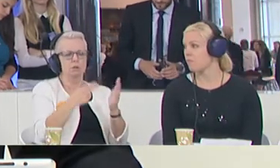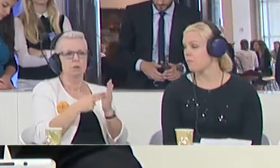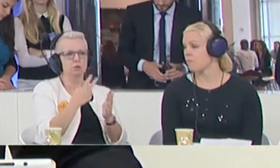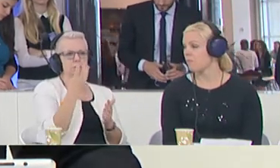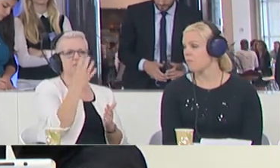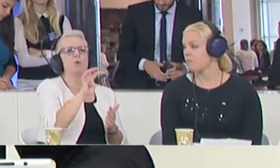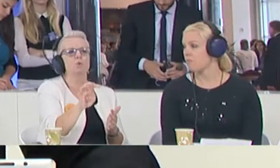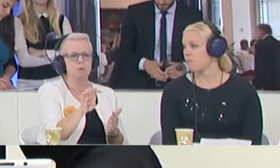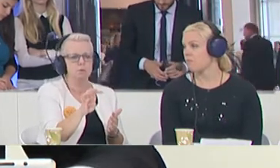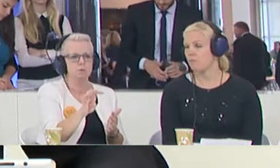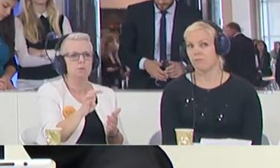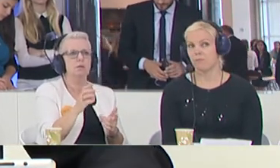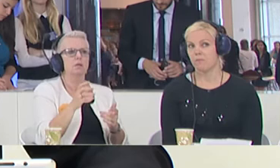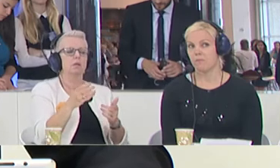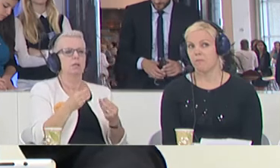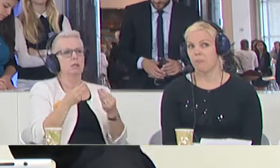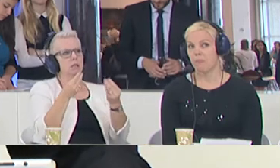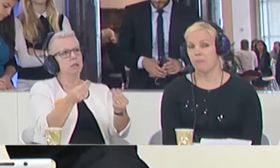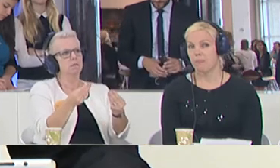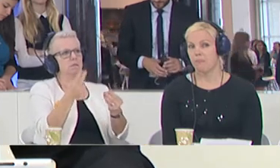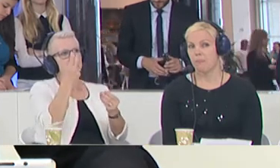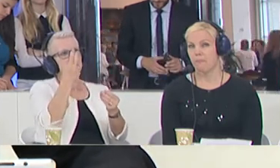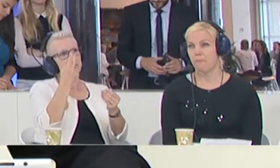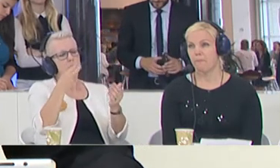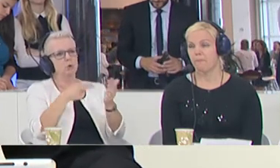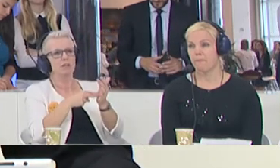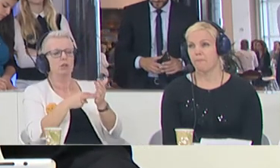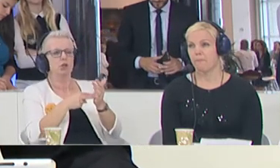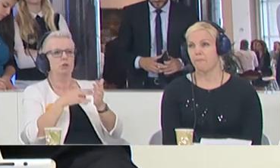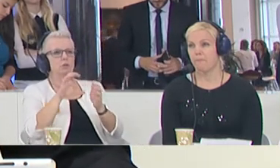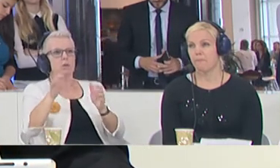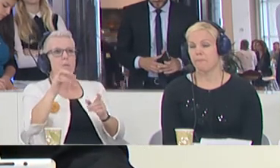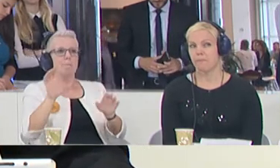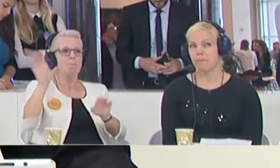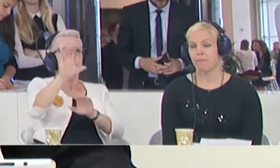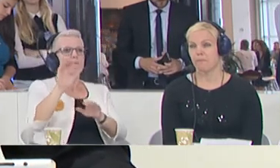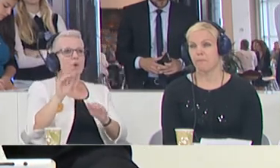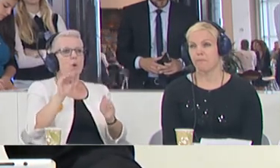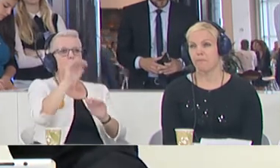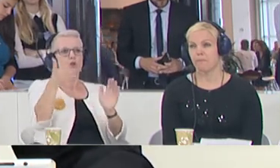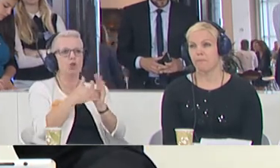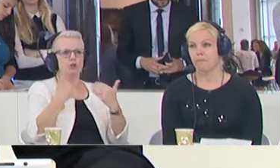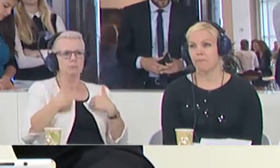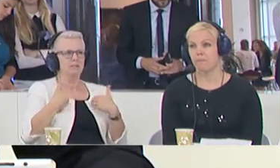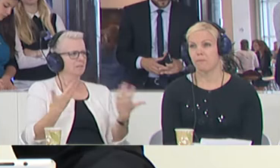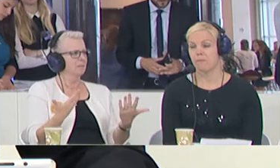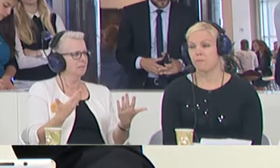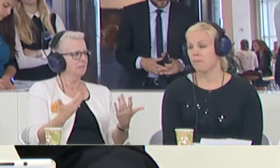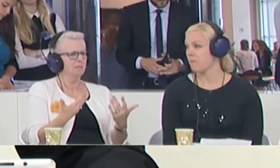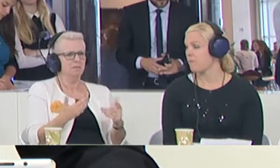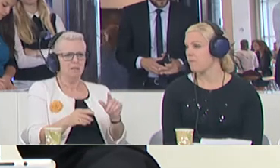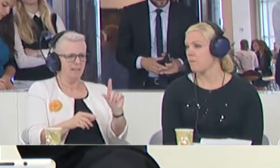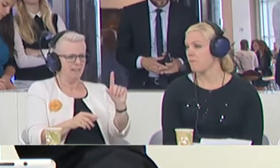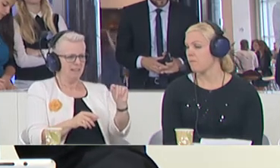for example, and you put them across 200 cities with more than 100,000 people in them, you're less than 10